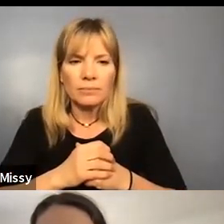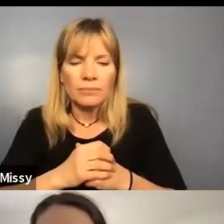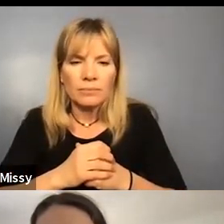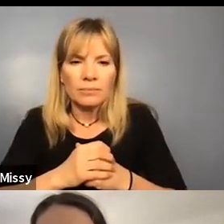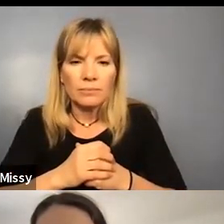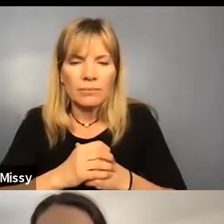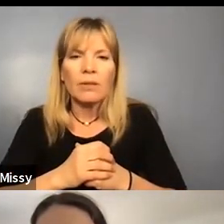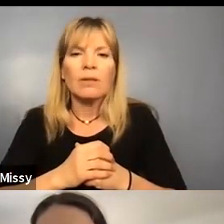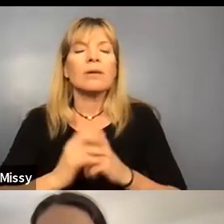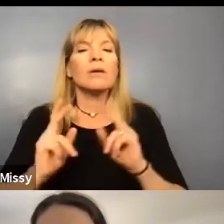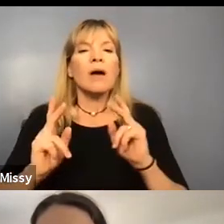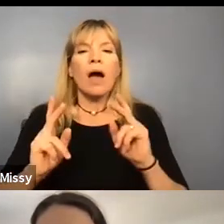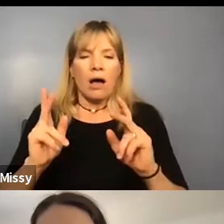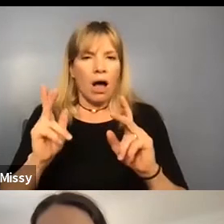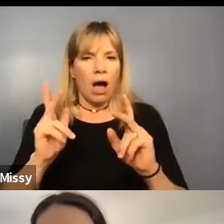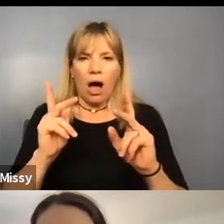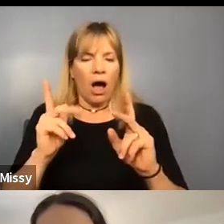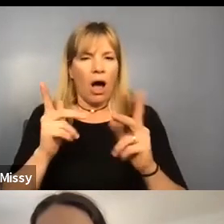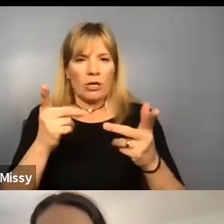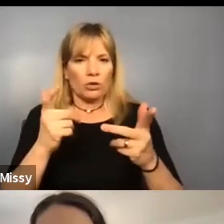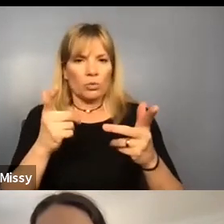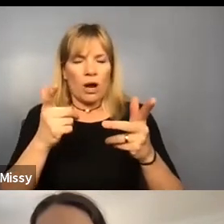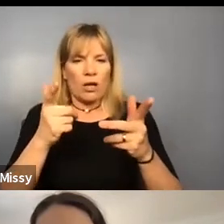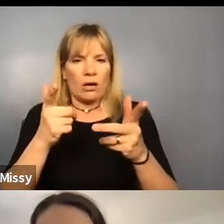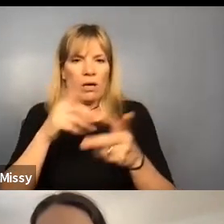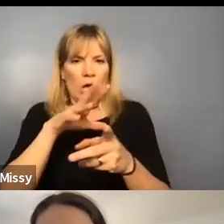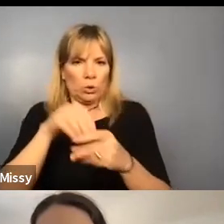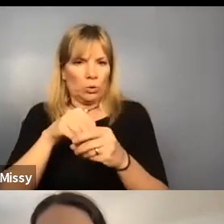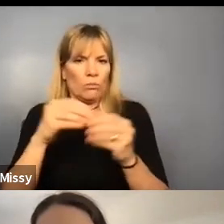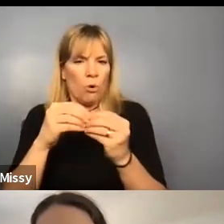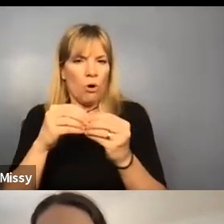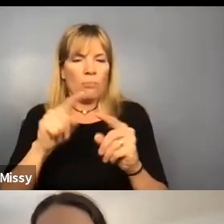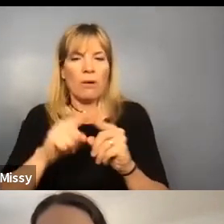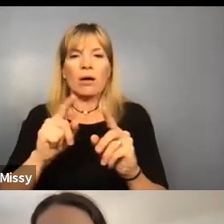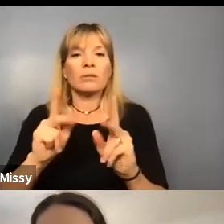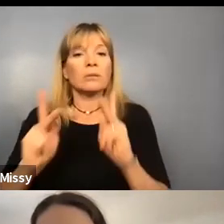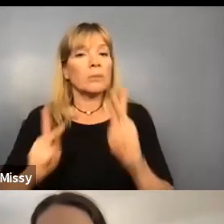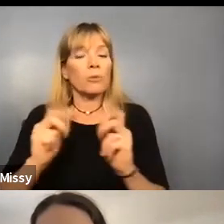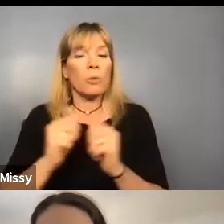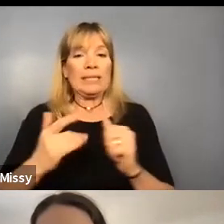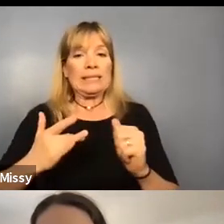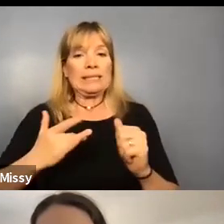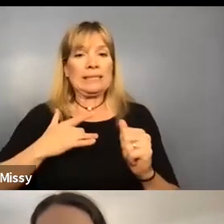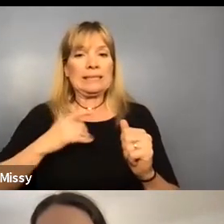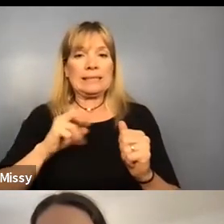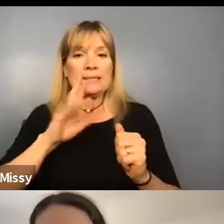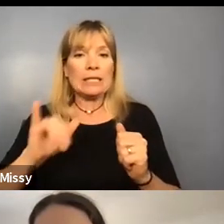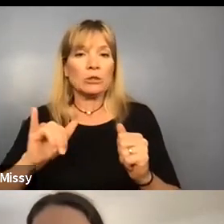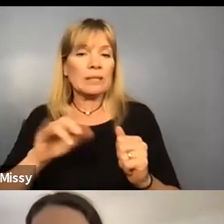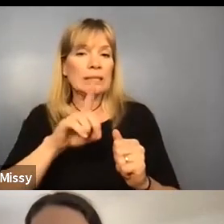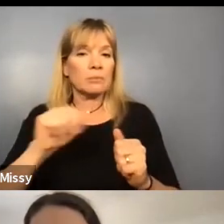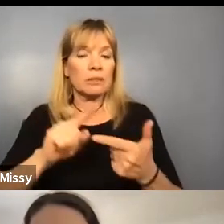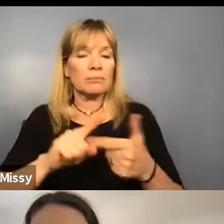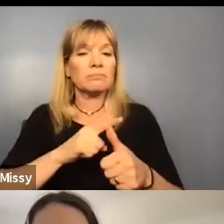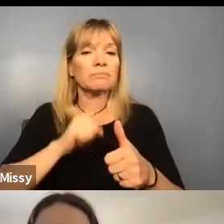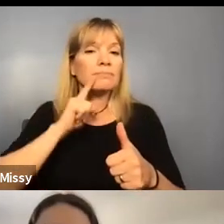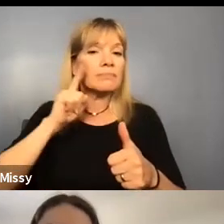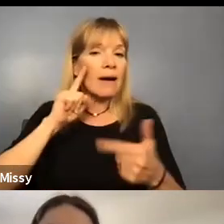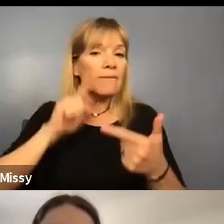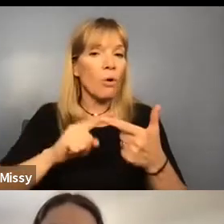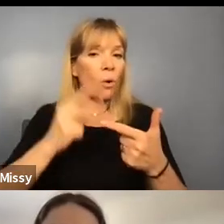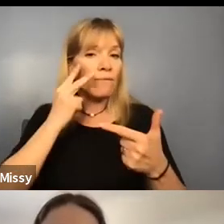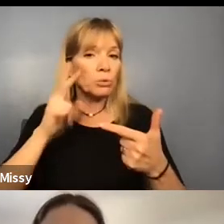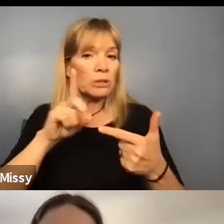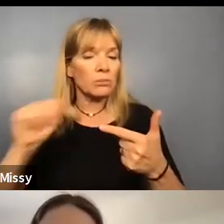you know, folks, I just want to broaden this just a little bit that folks with sensory disabilities, be it deaf or visual disabilities,